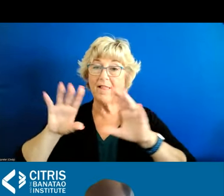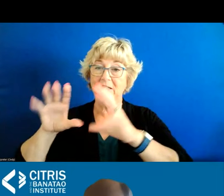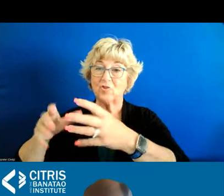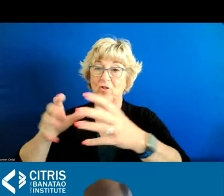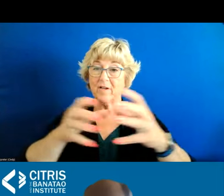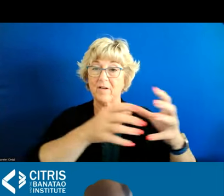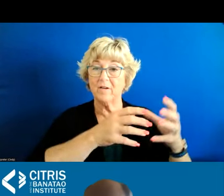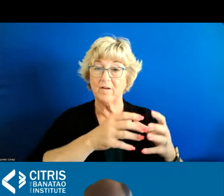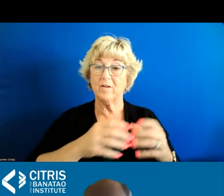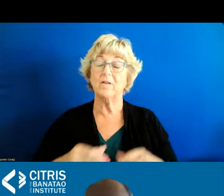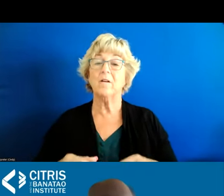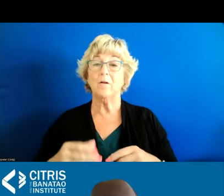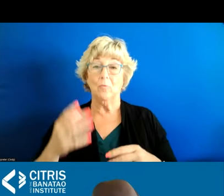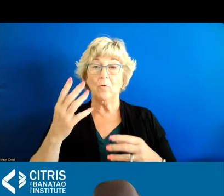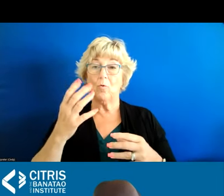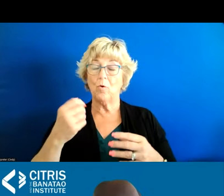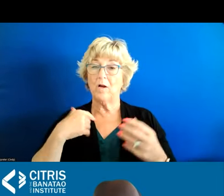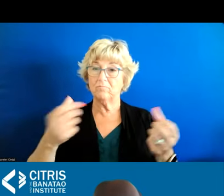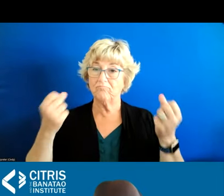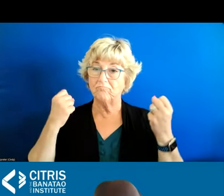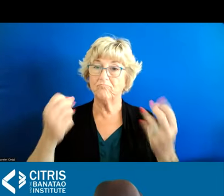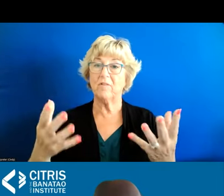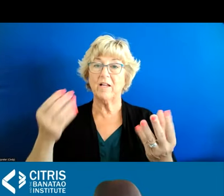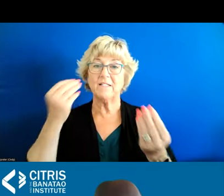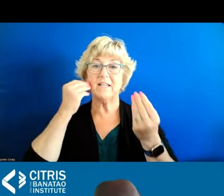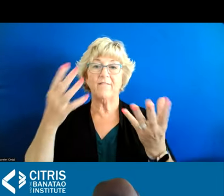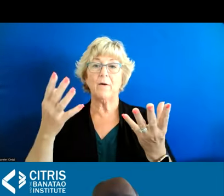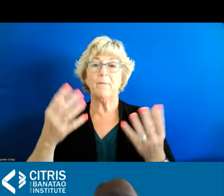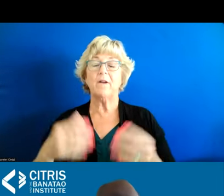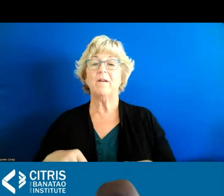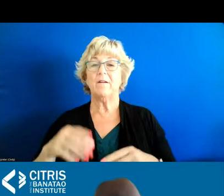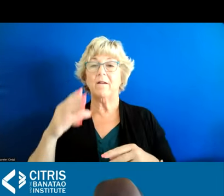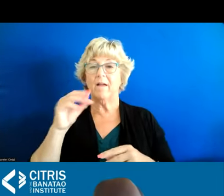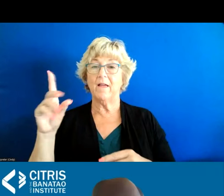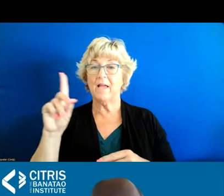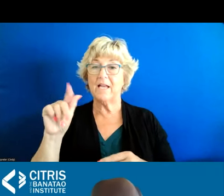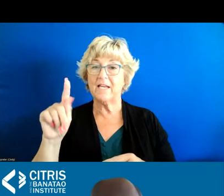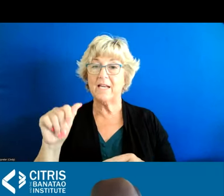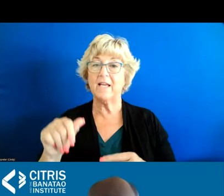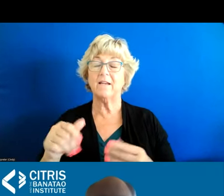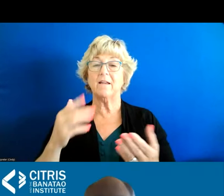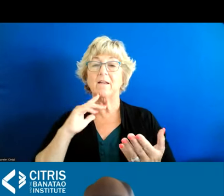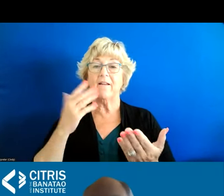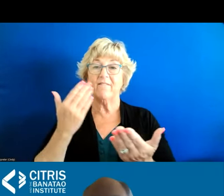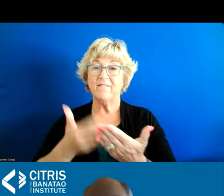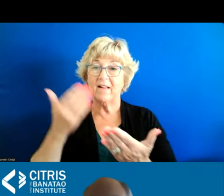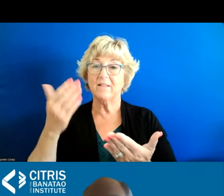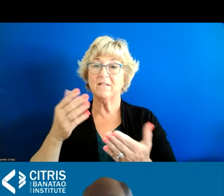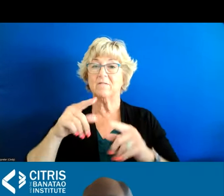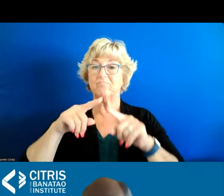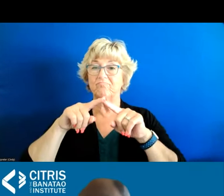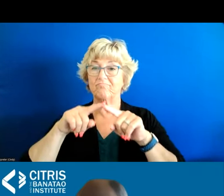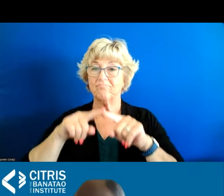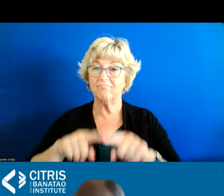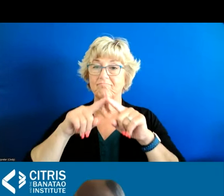that it is very robust in nature with in terms of its data validity and reliability and